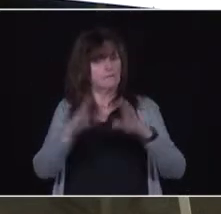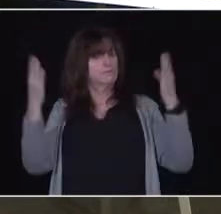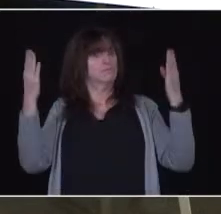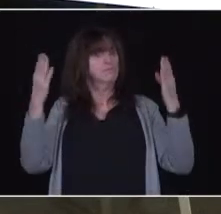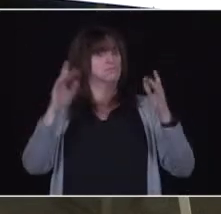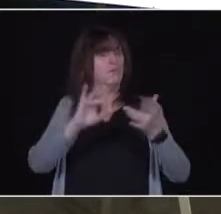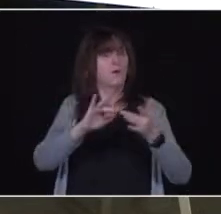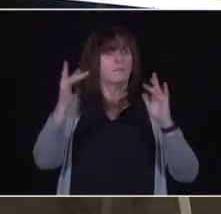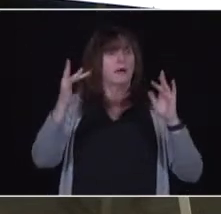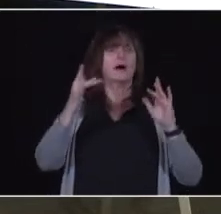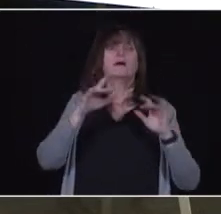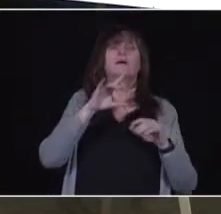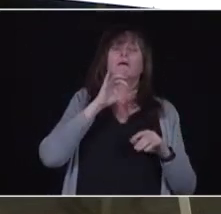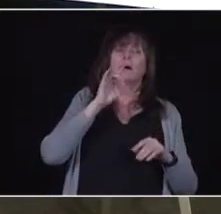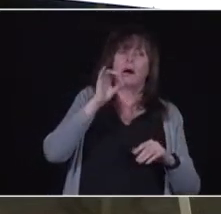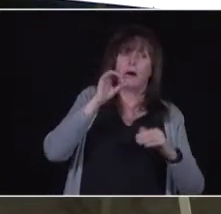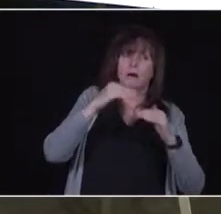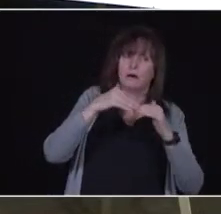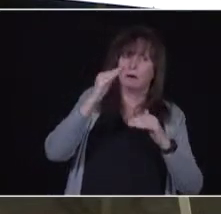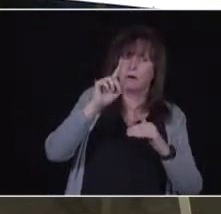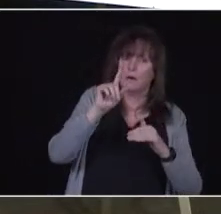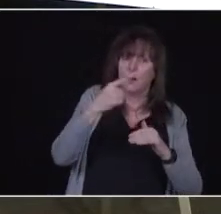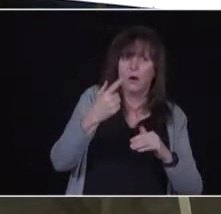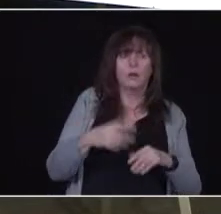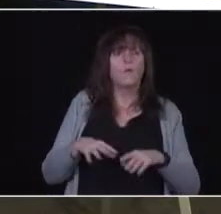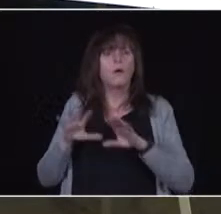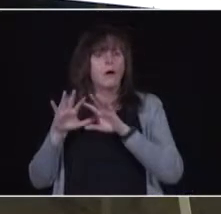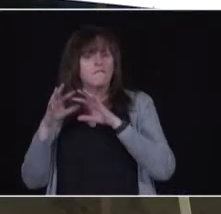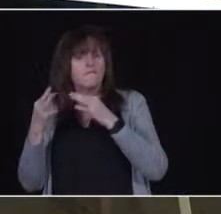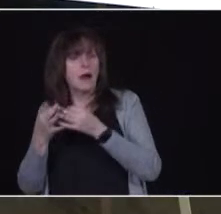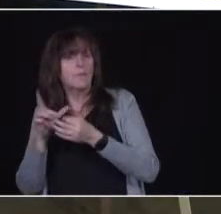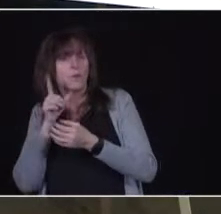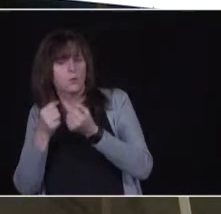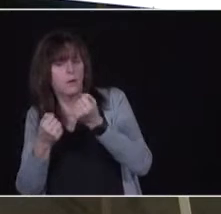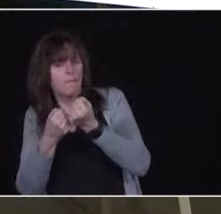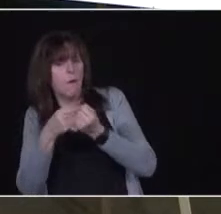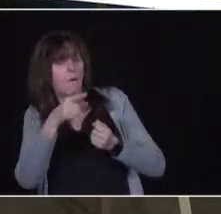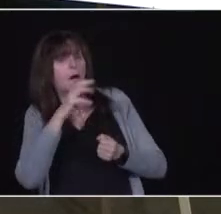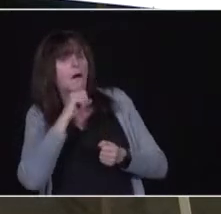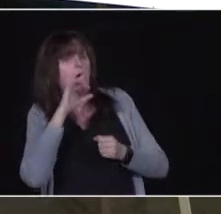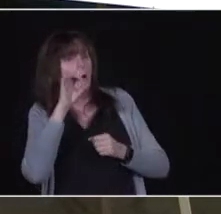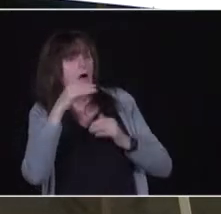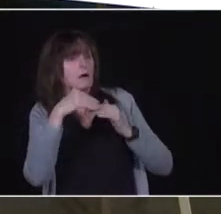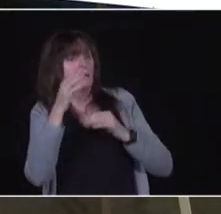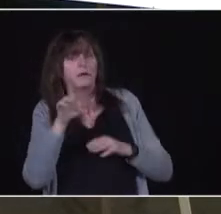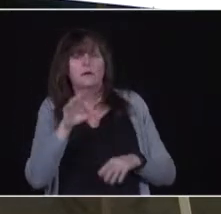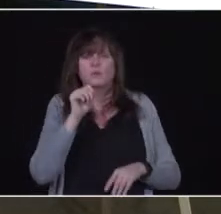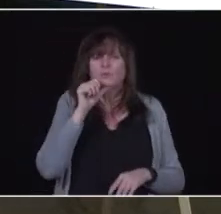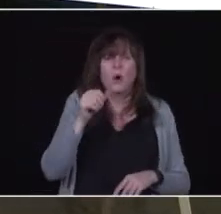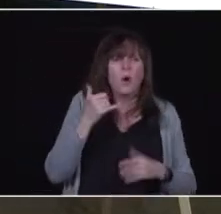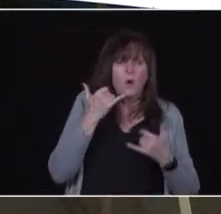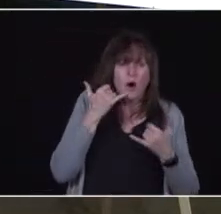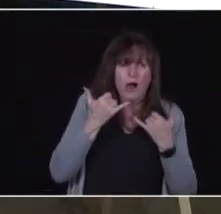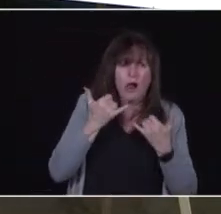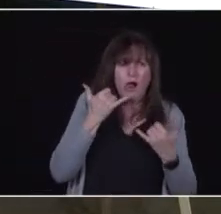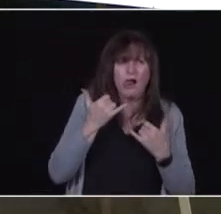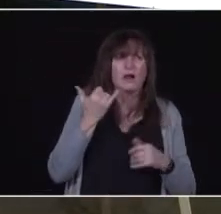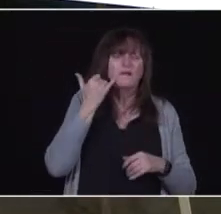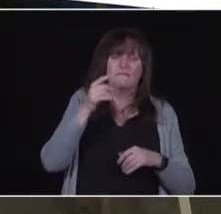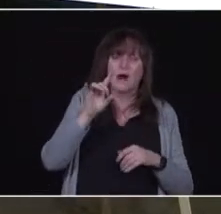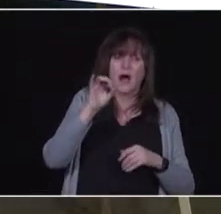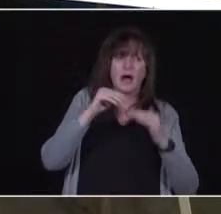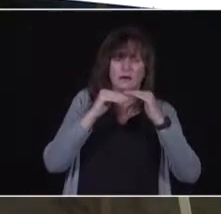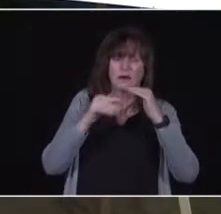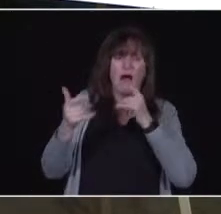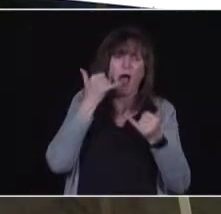you're an agent or a family member acting for somebody who's in that category to get an appointment, stay off the online reservation system please, and stay off the customer